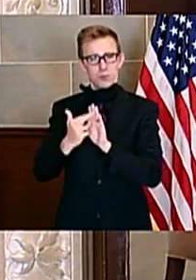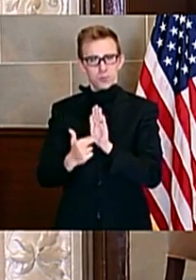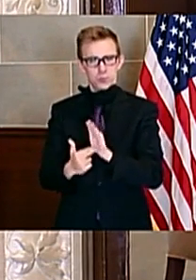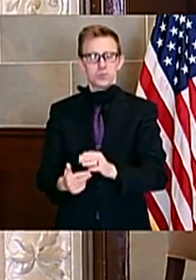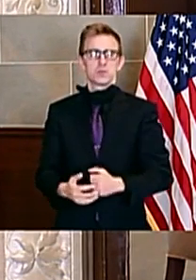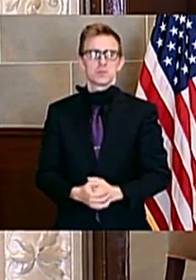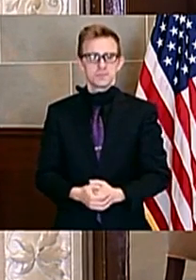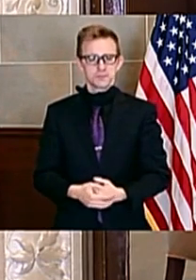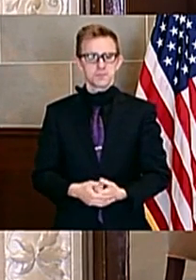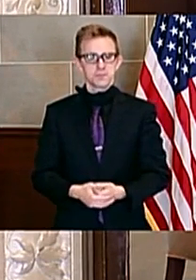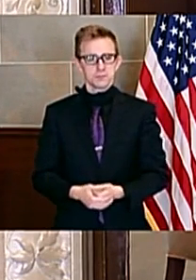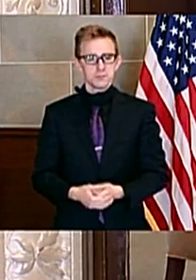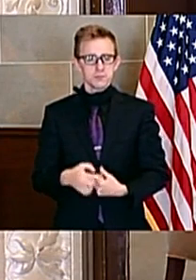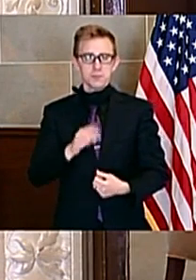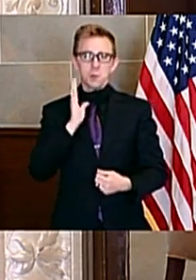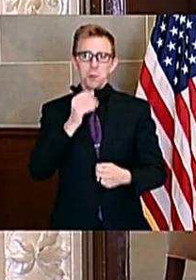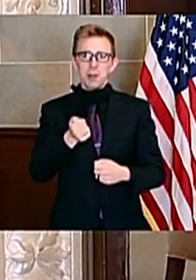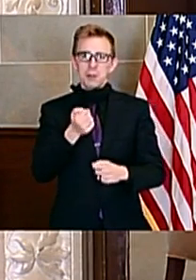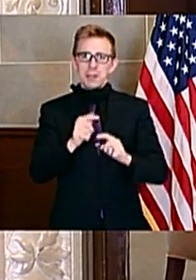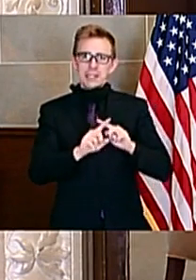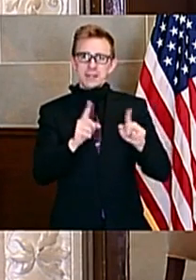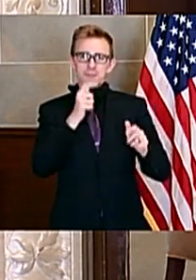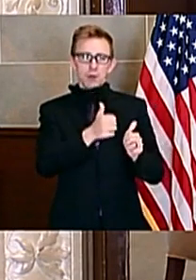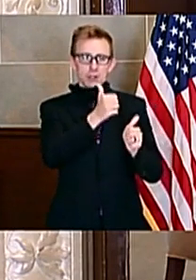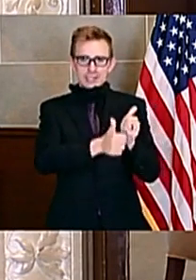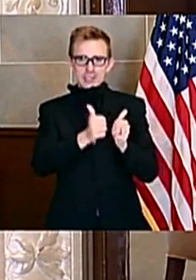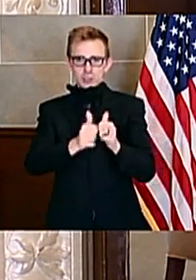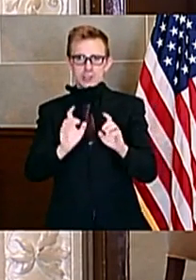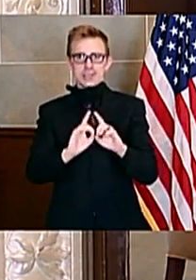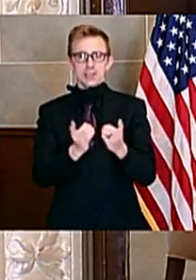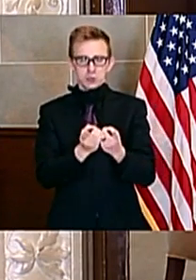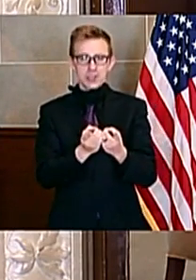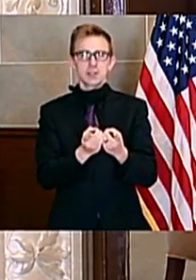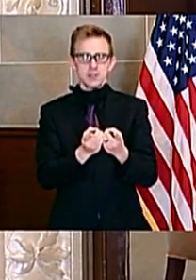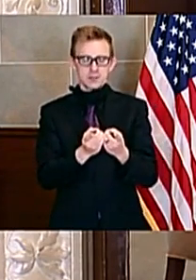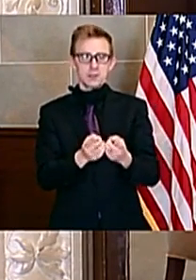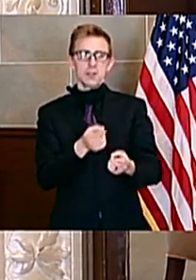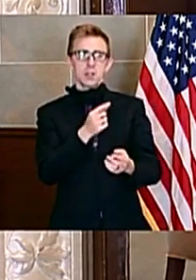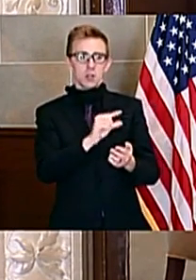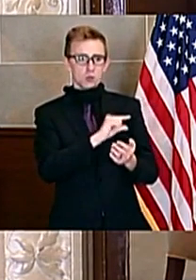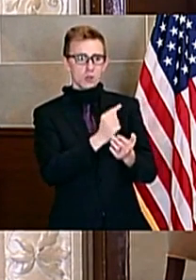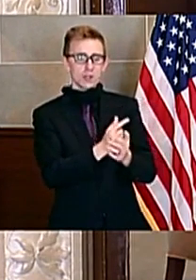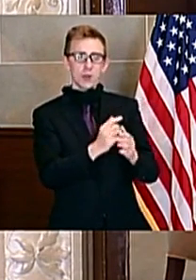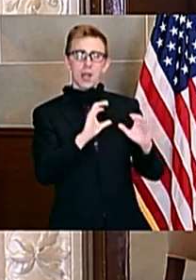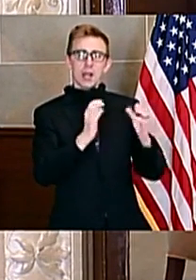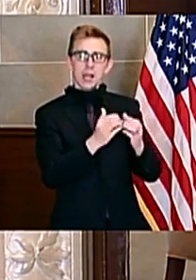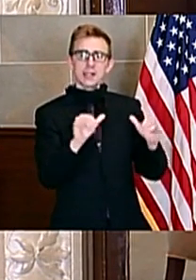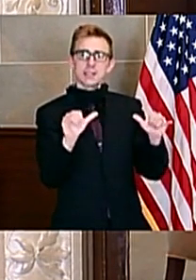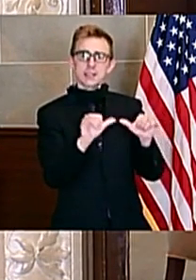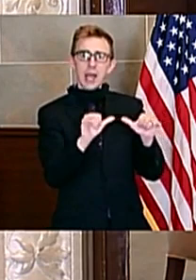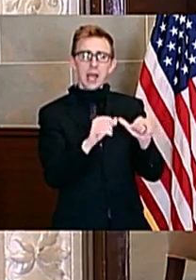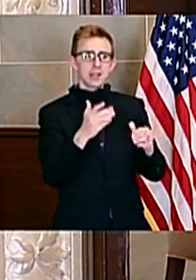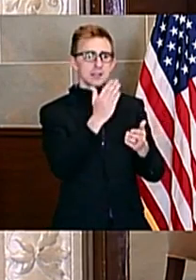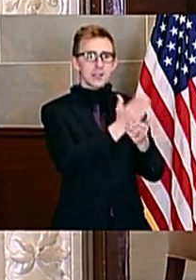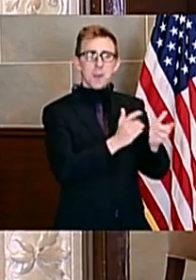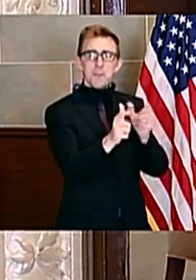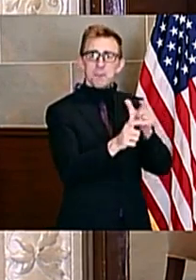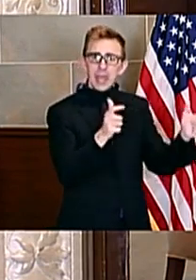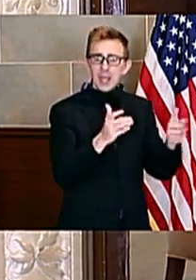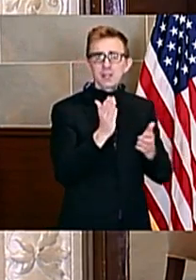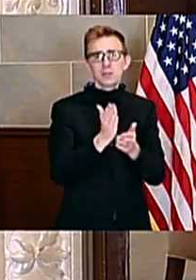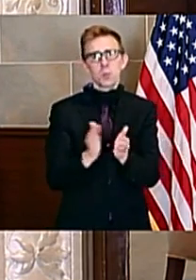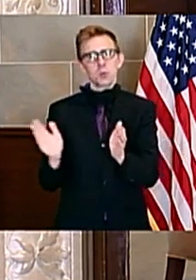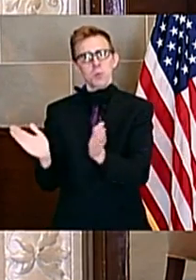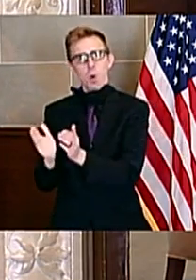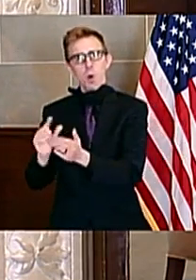This will look different for each district as graduating class size across Missouri's range